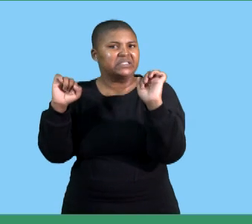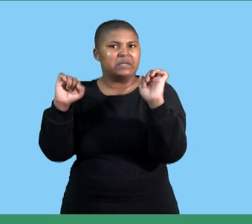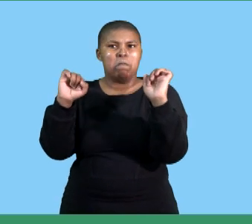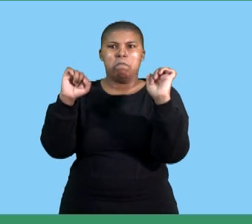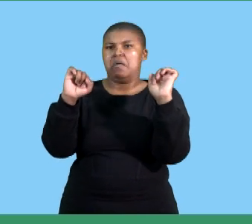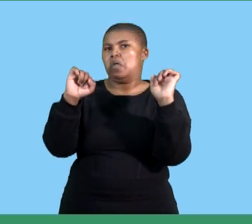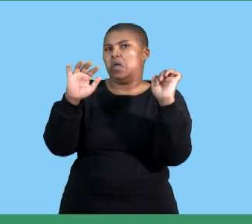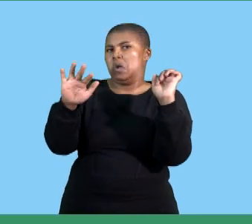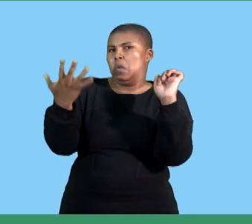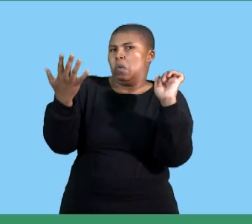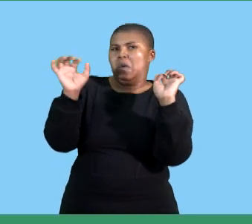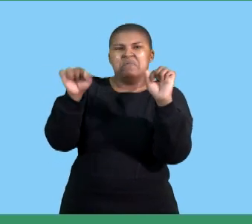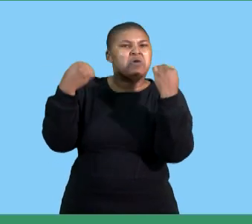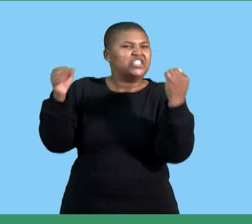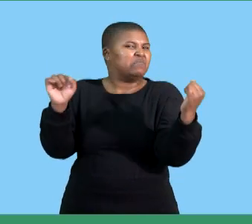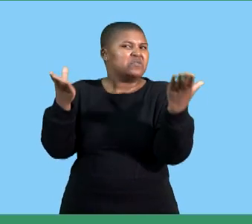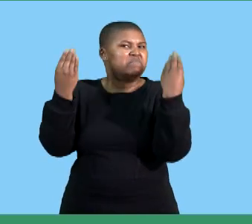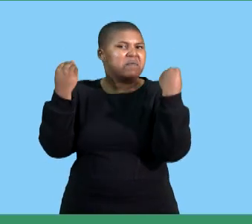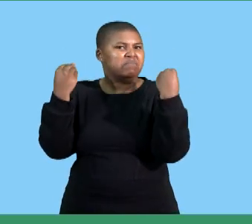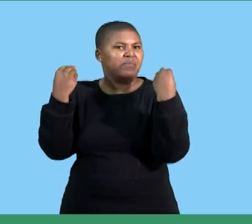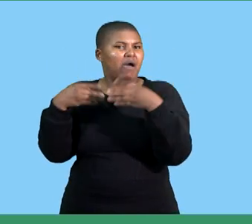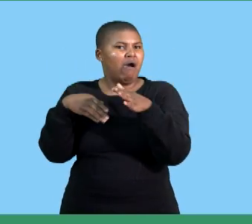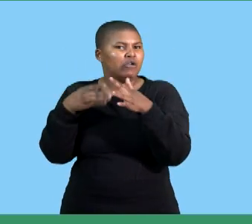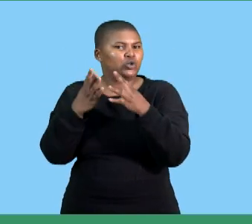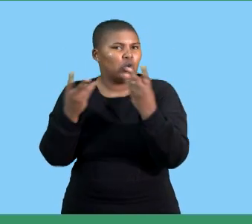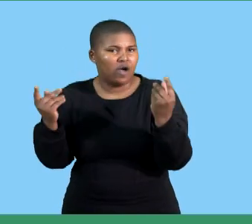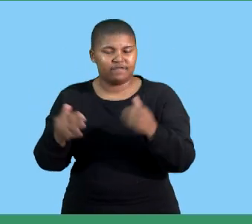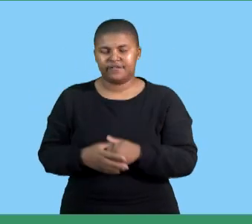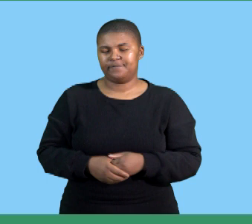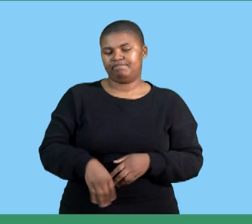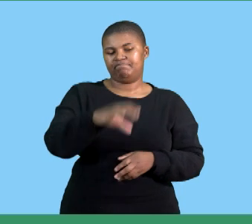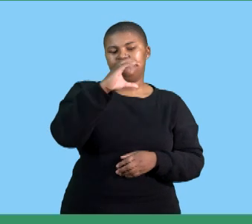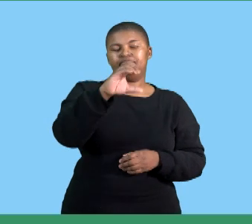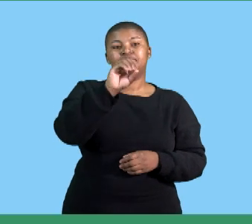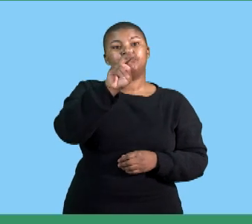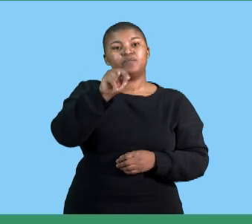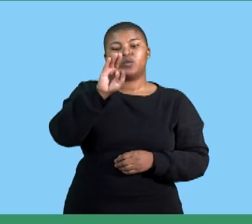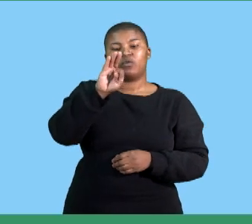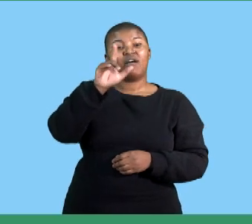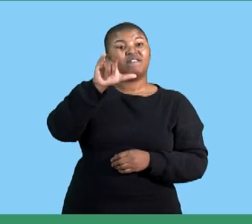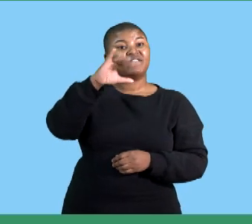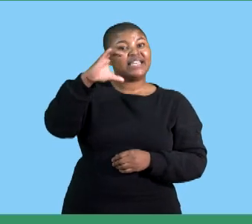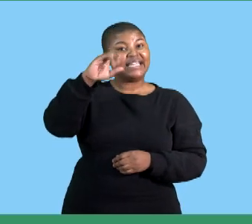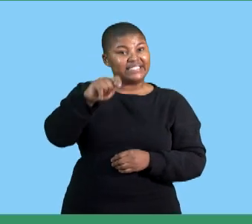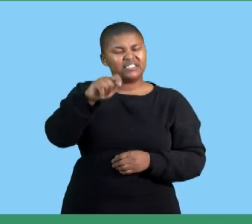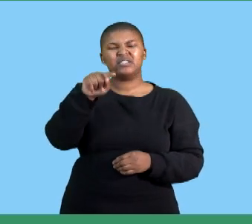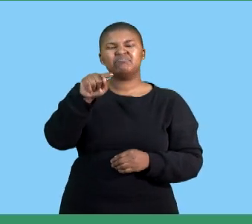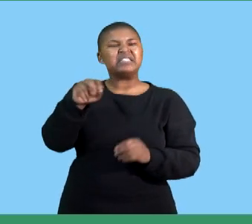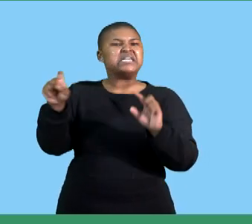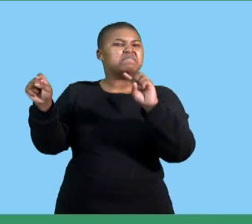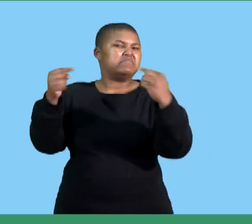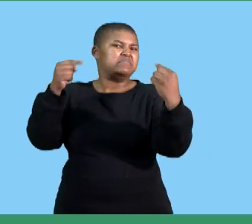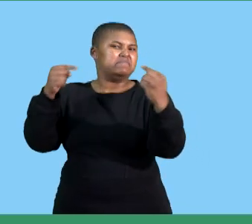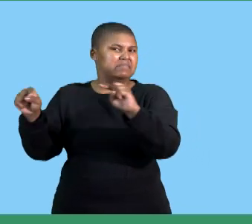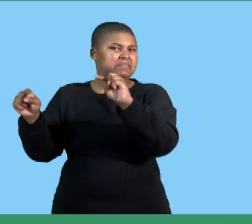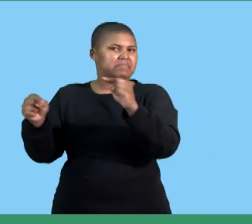unlikely or impossible we also have the word conflict which is a difference or a